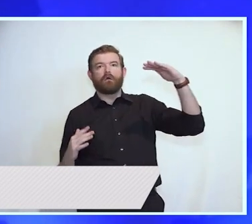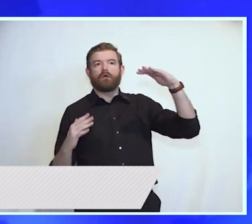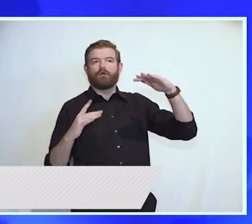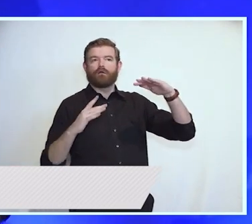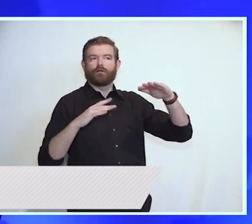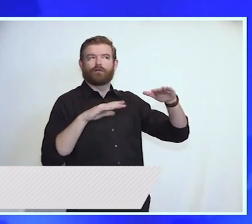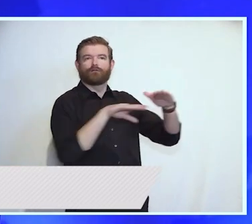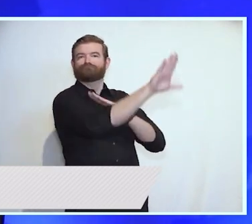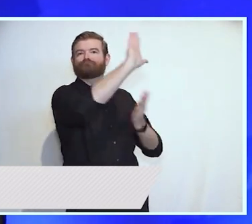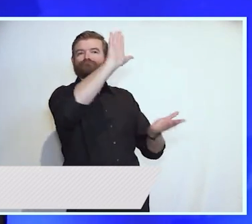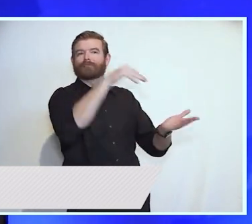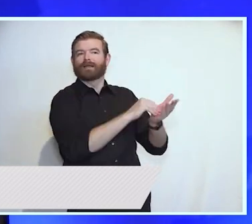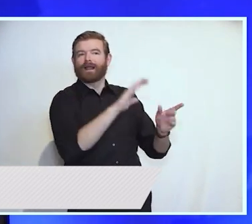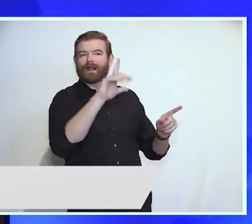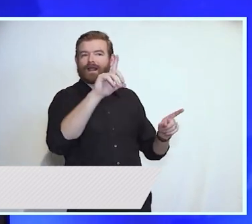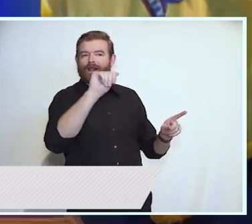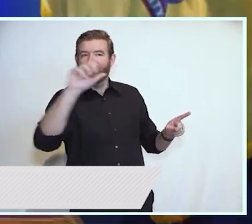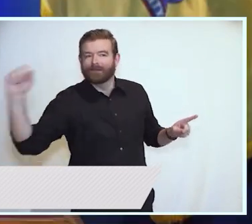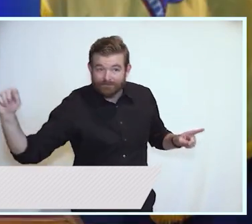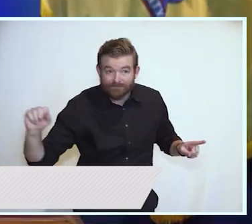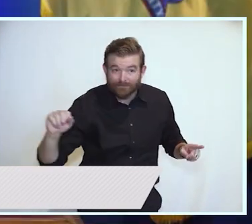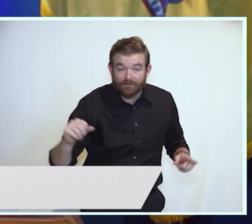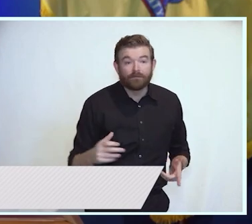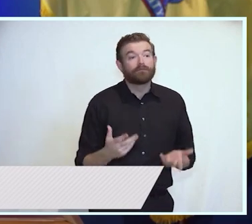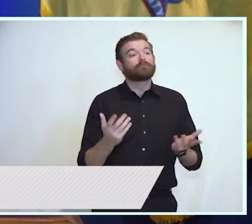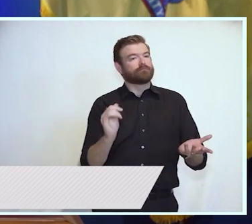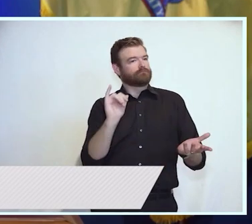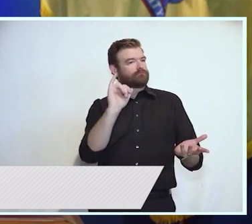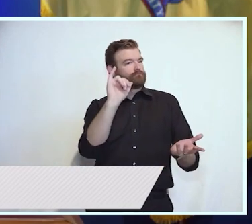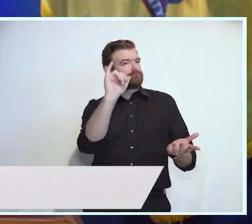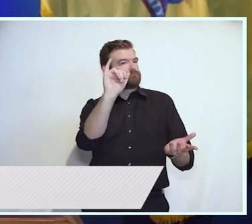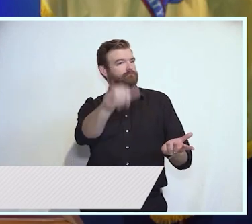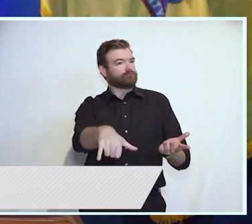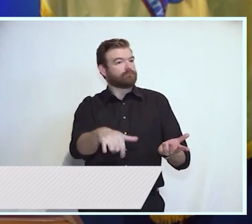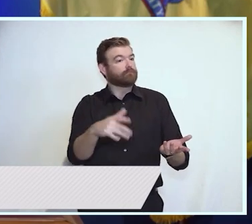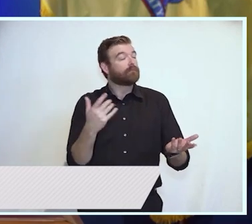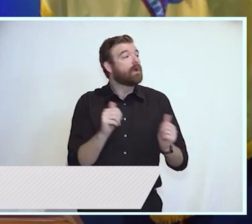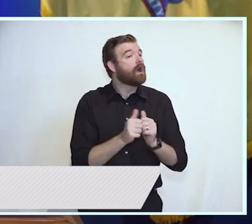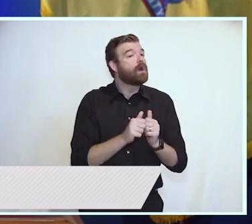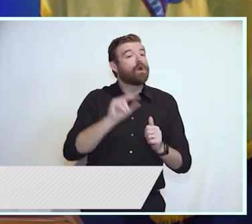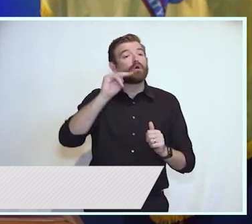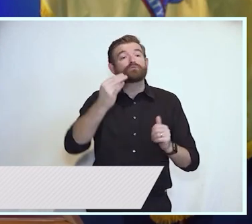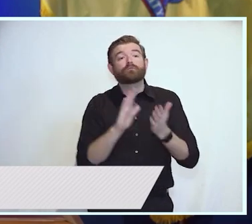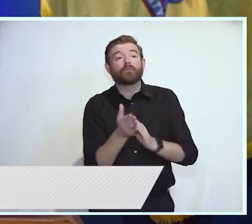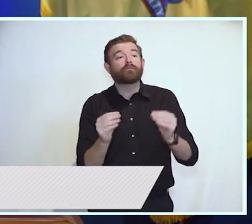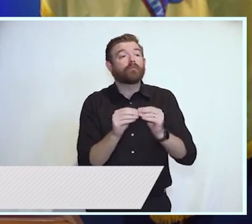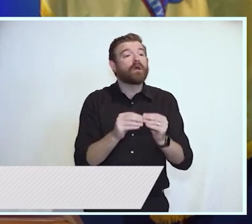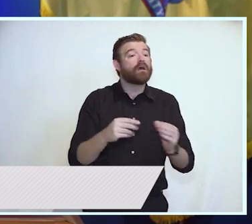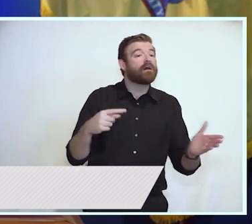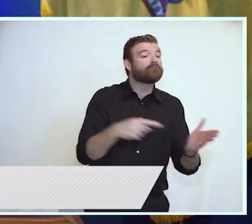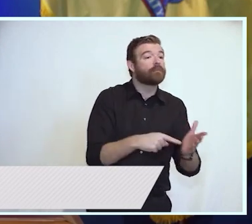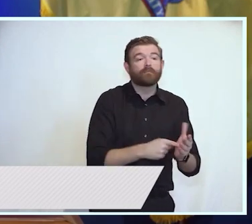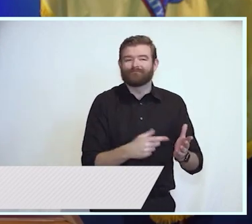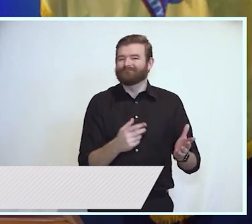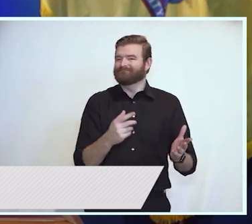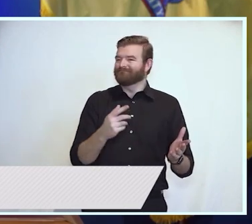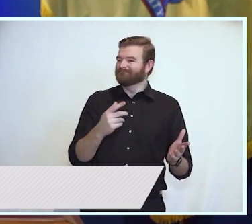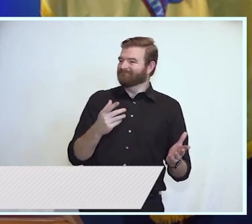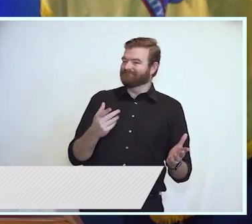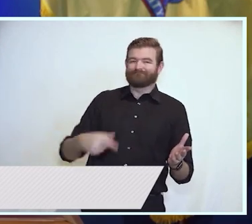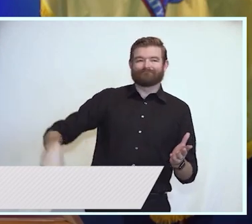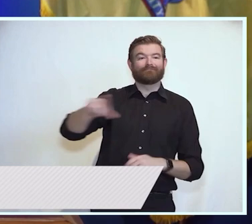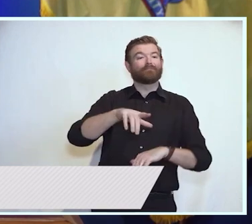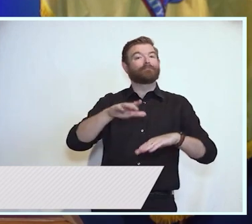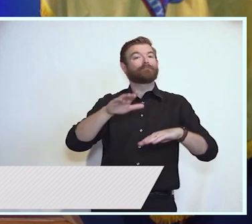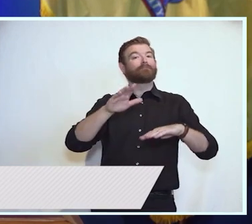up into the middle class. Here's an obvious truth some still try to deny. One meaningful way to